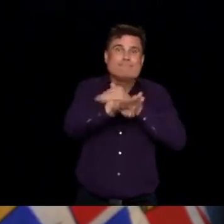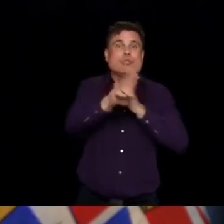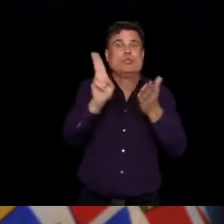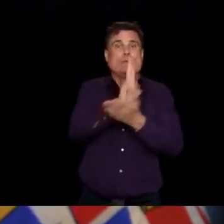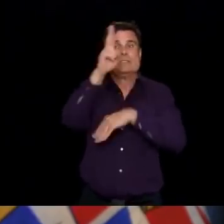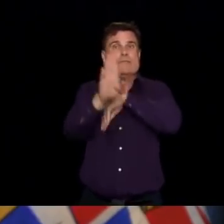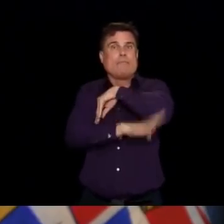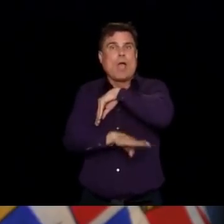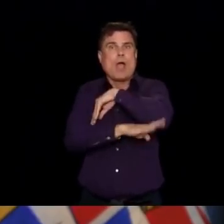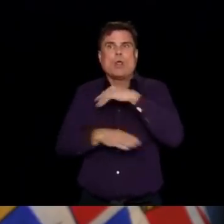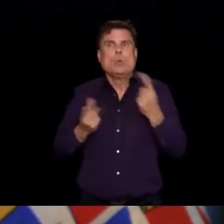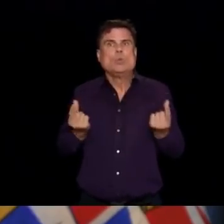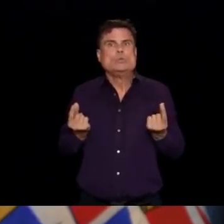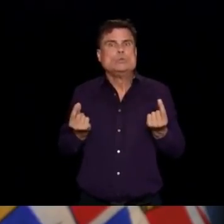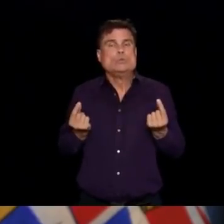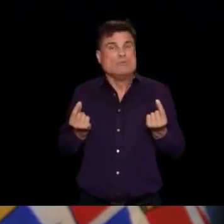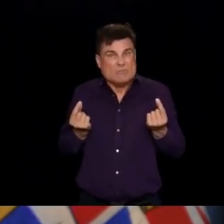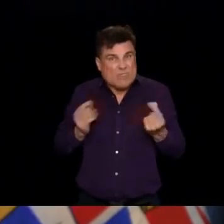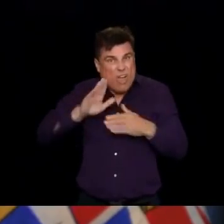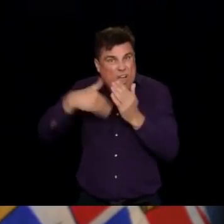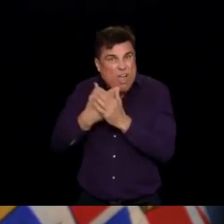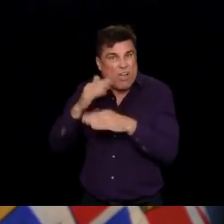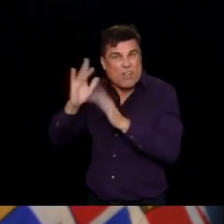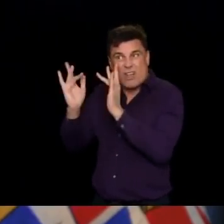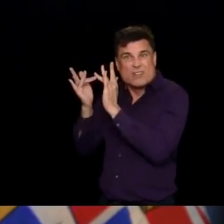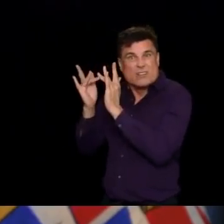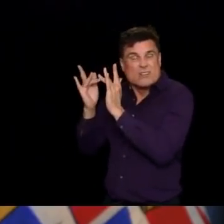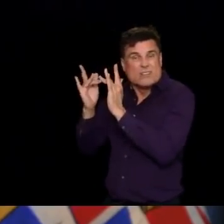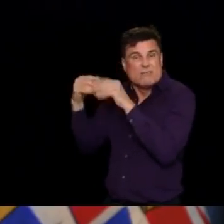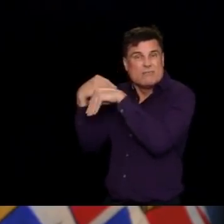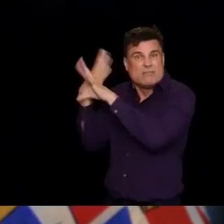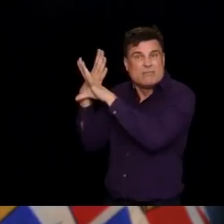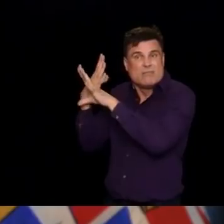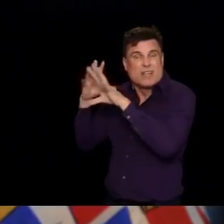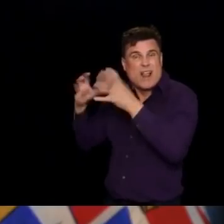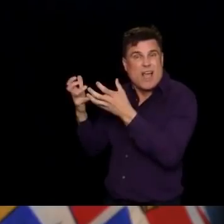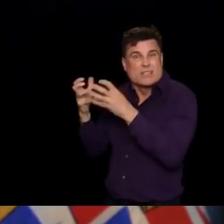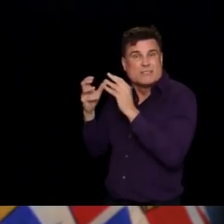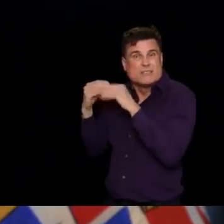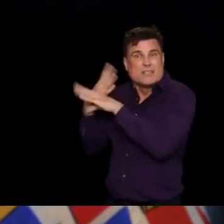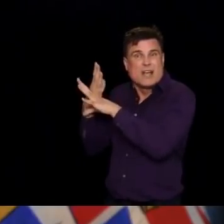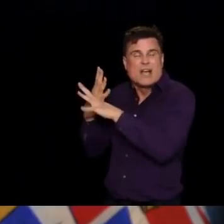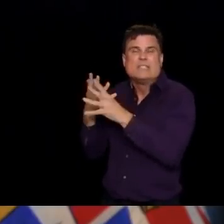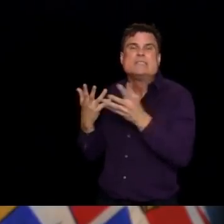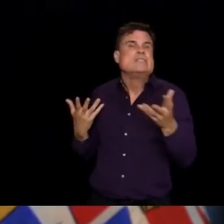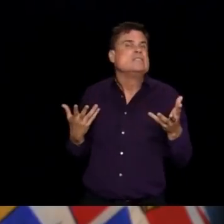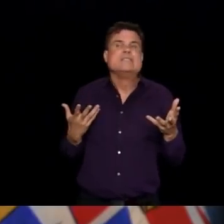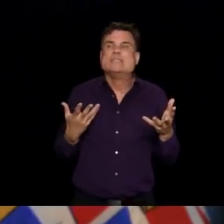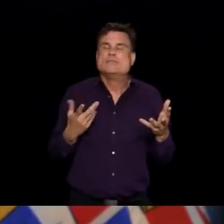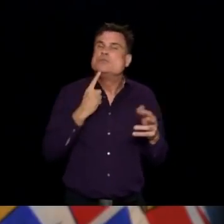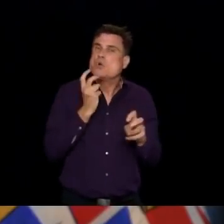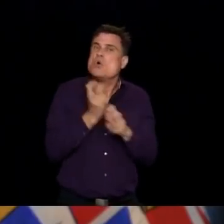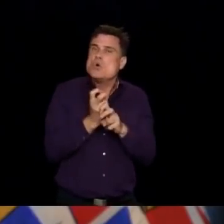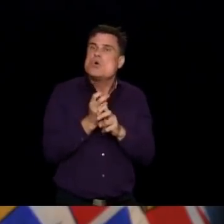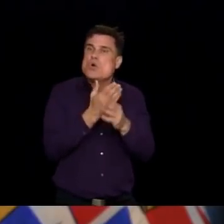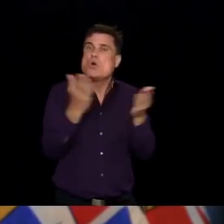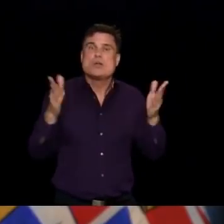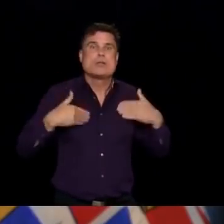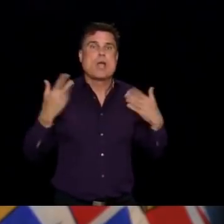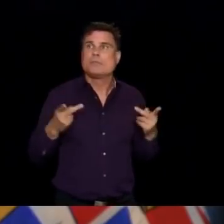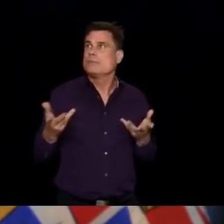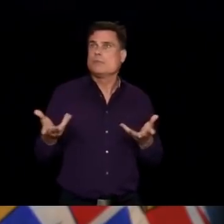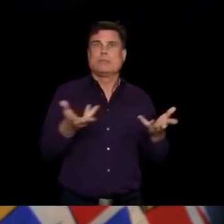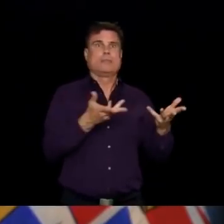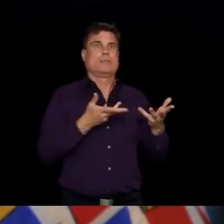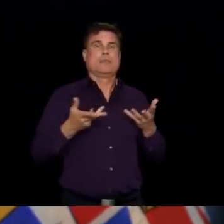challenging times. And young people are social people in ways that are challenging to